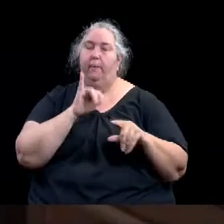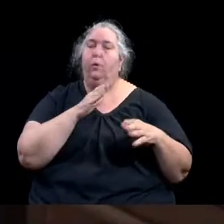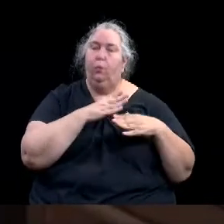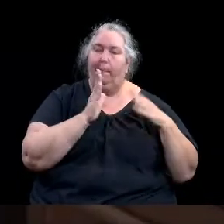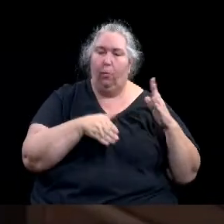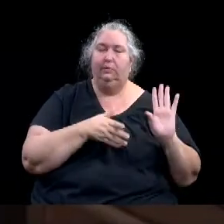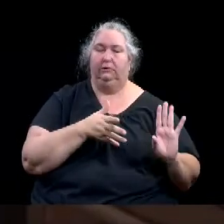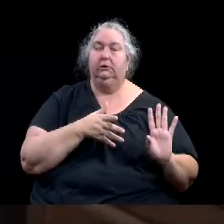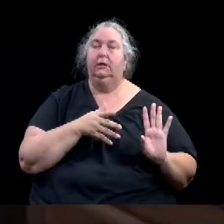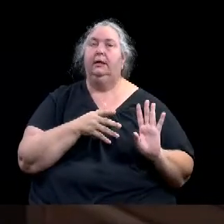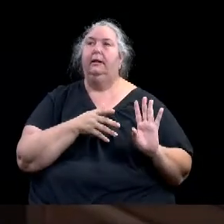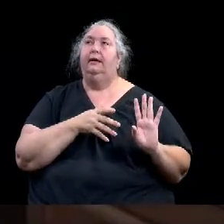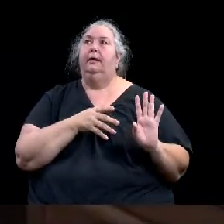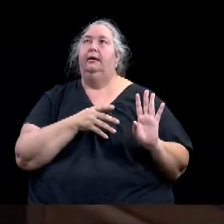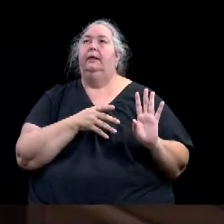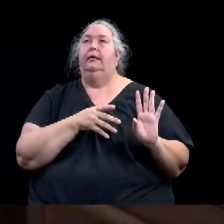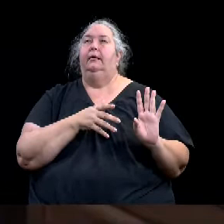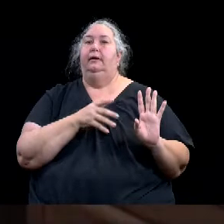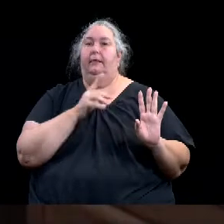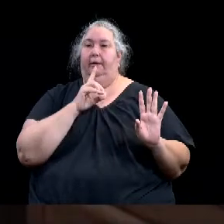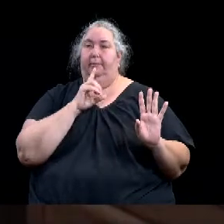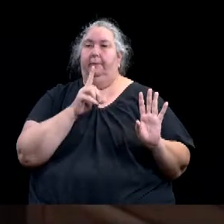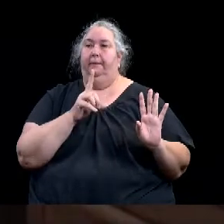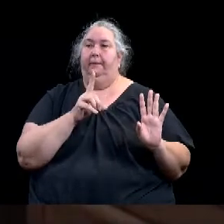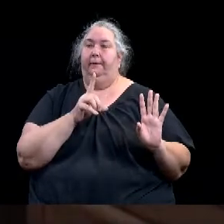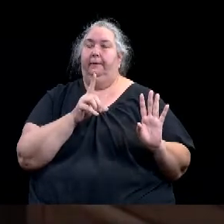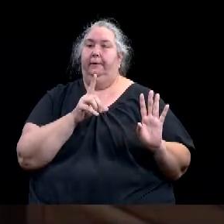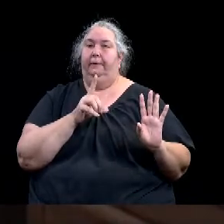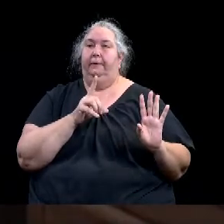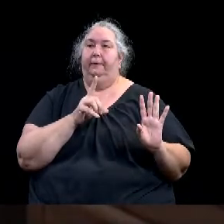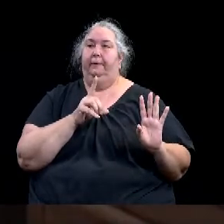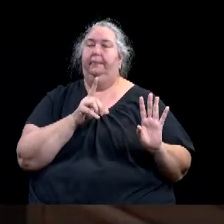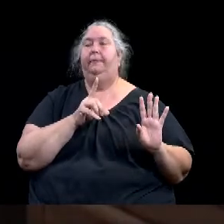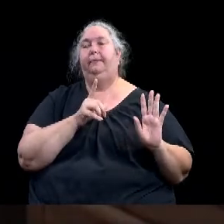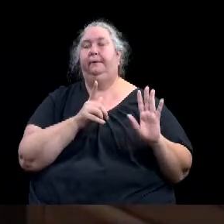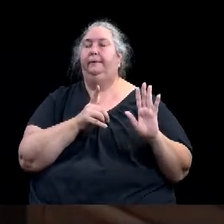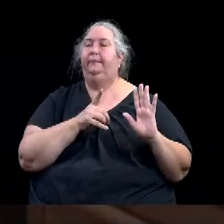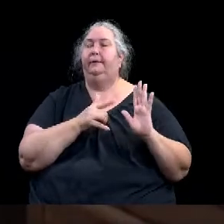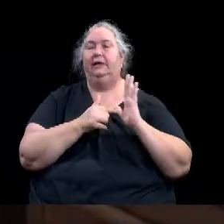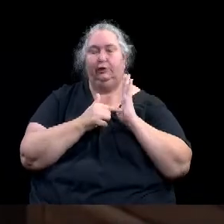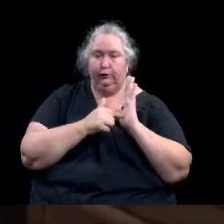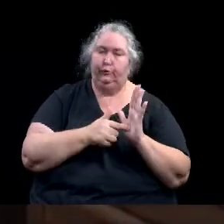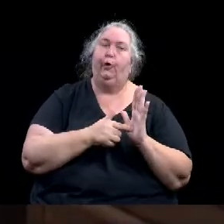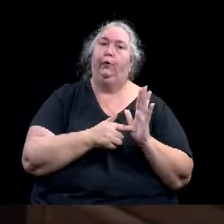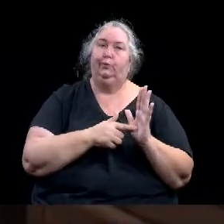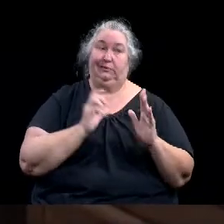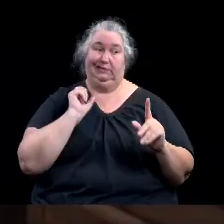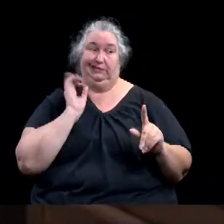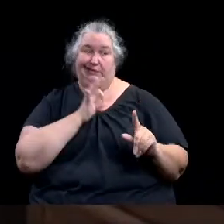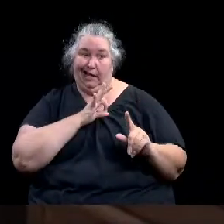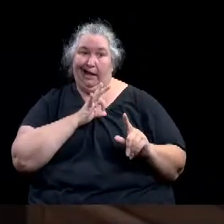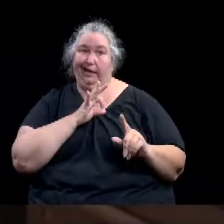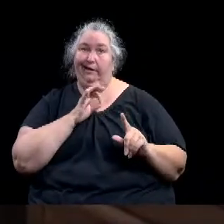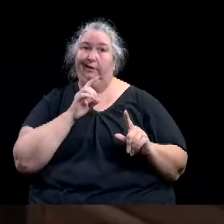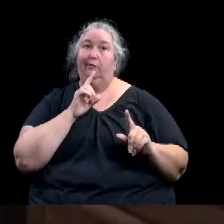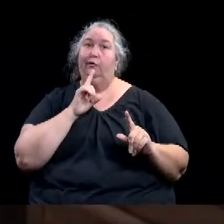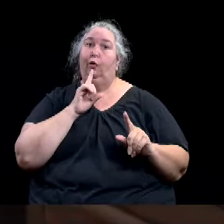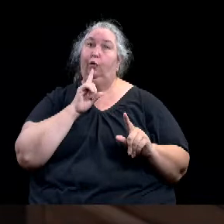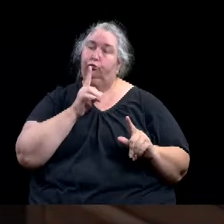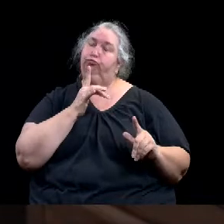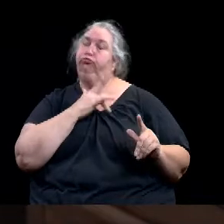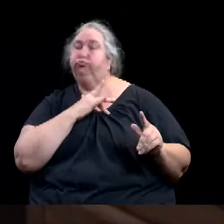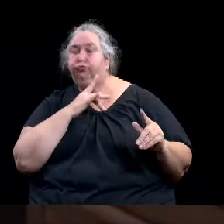um, and a, and a diligent council. I want to commend this council too, for requesting these informal reports, um, and seeking this